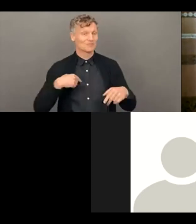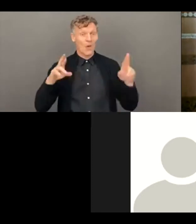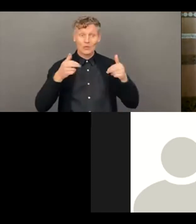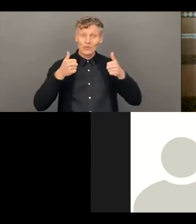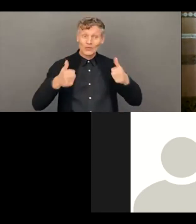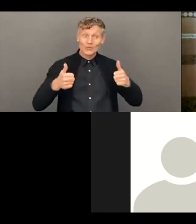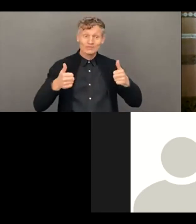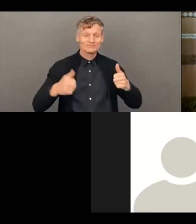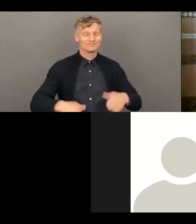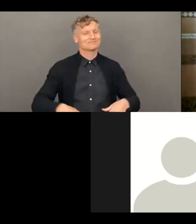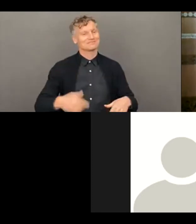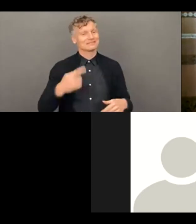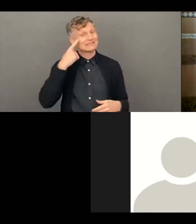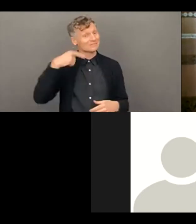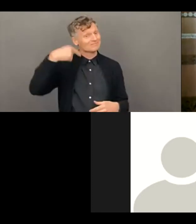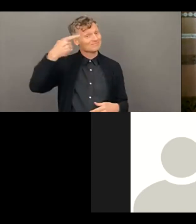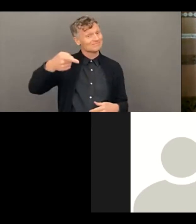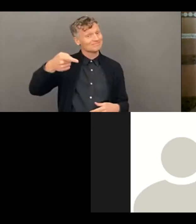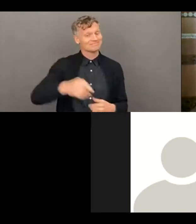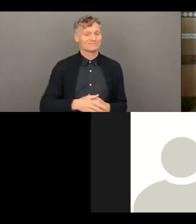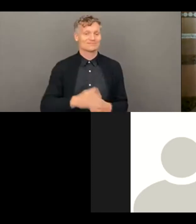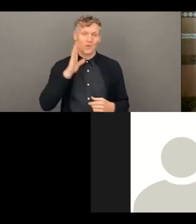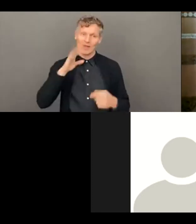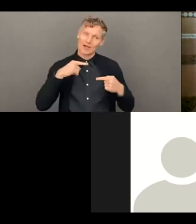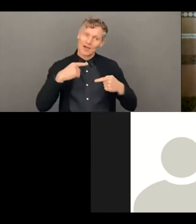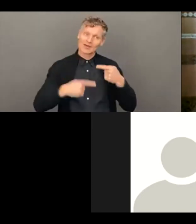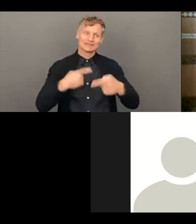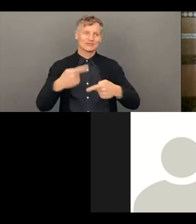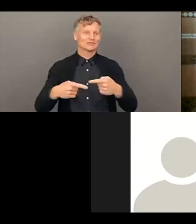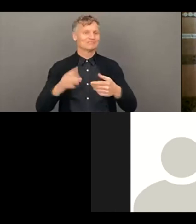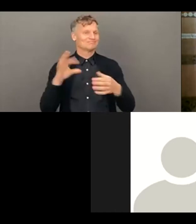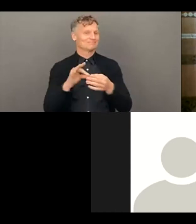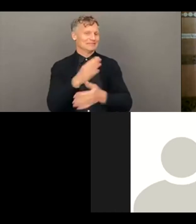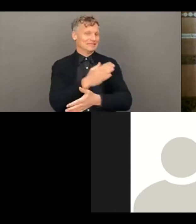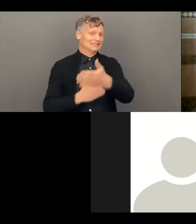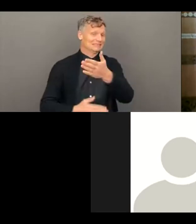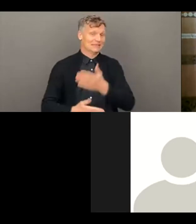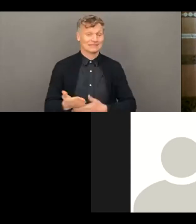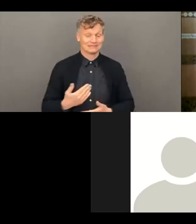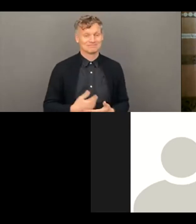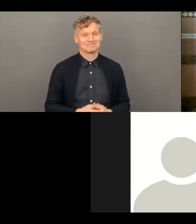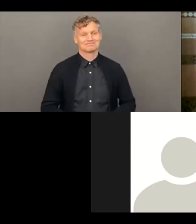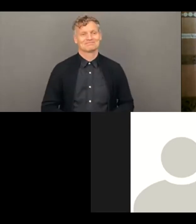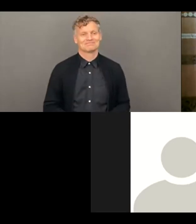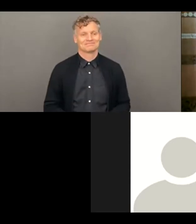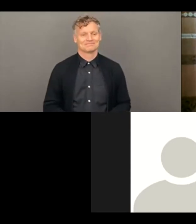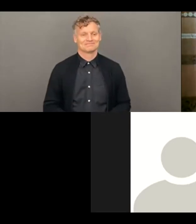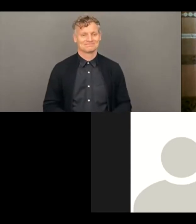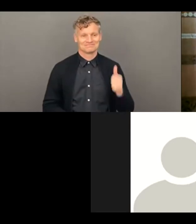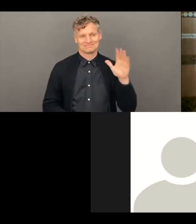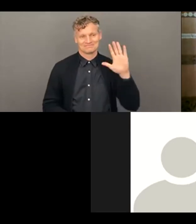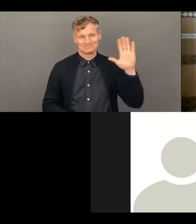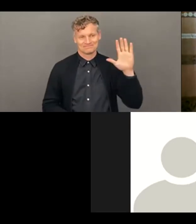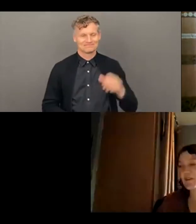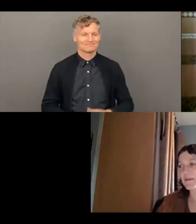And so to the next time, we'll continue the journey on disability, and, uh, we'll let you know how we get on. Okay. Thank you.